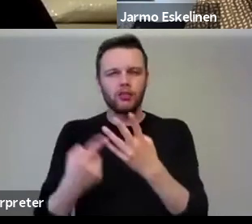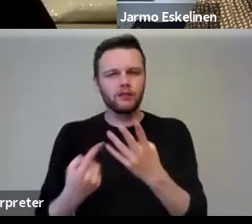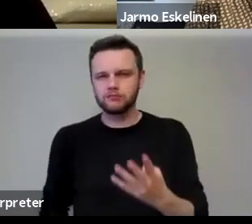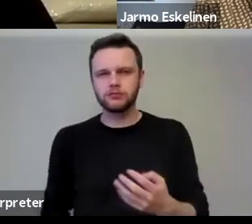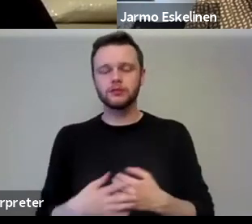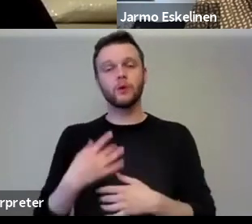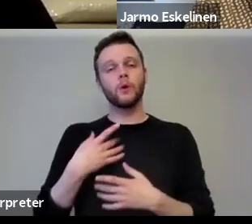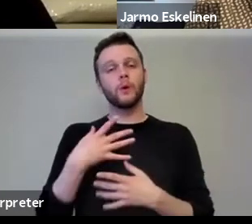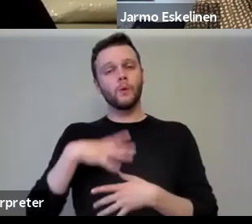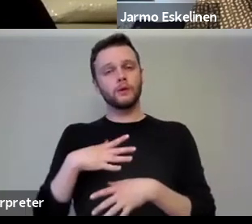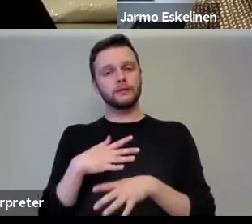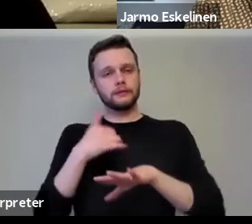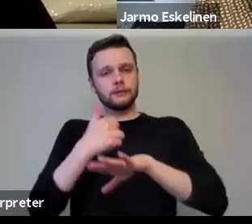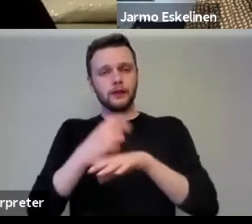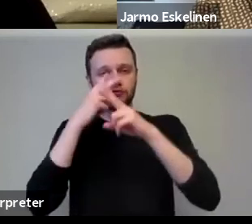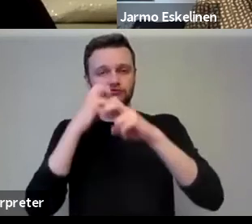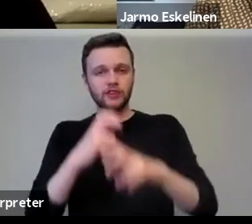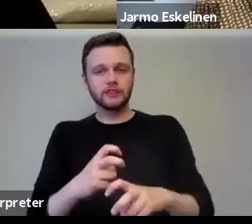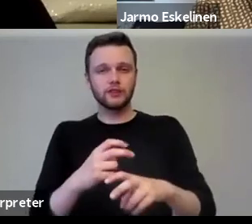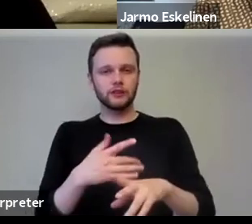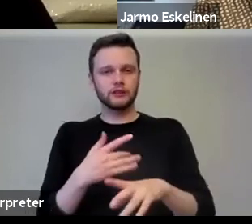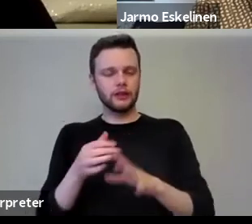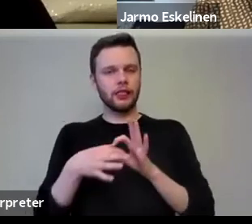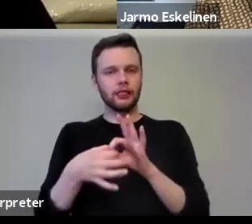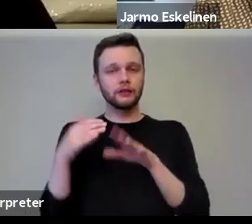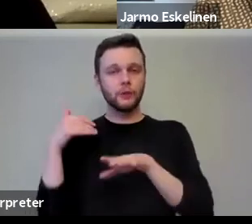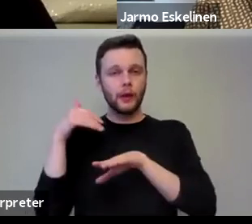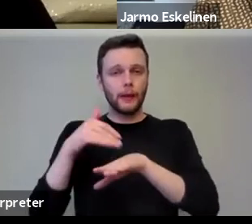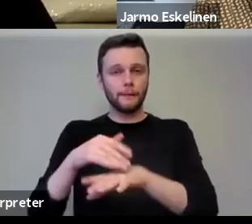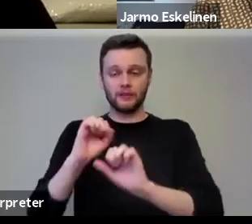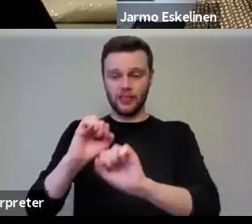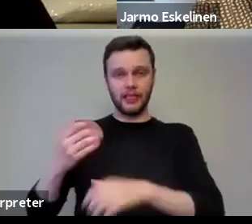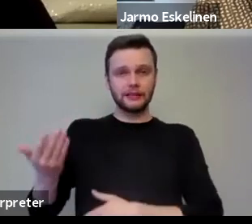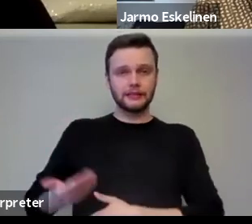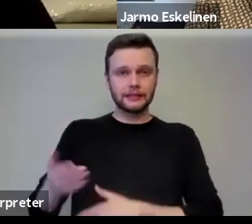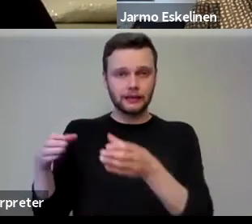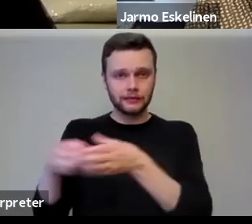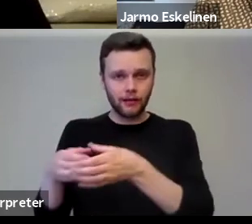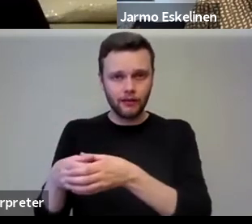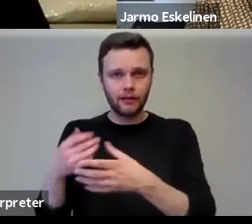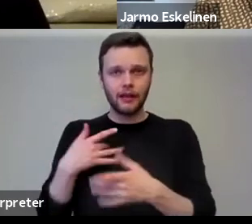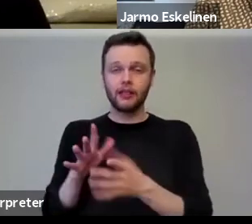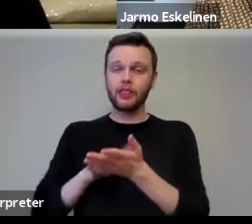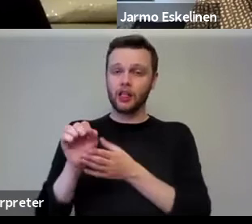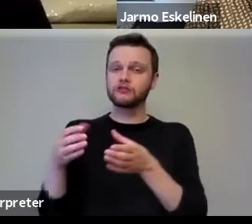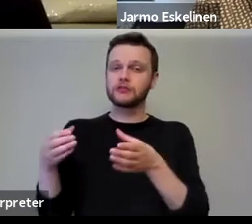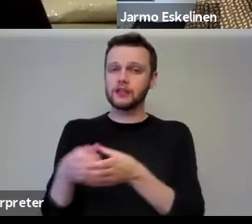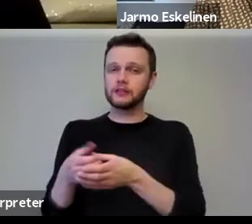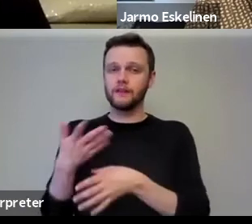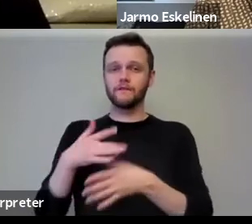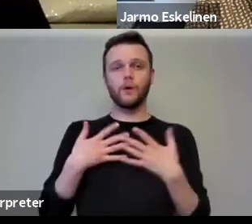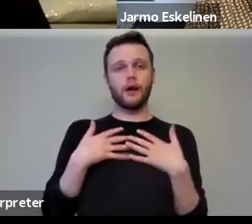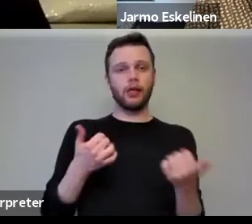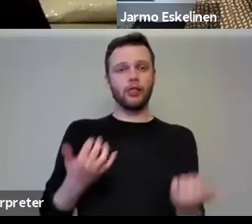concerned with the impact of that sector and cultural sector, especially on health and wellbeing.